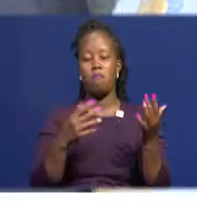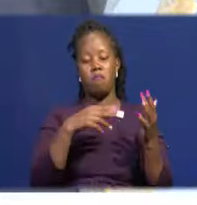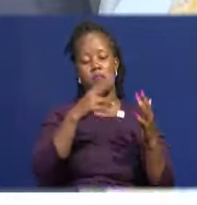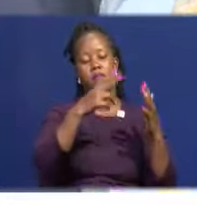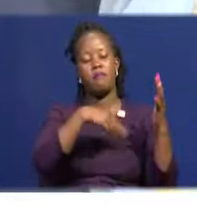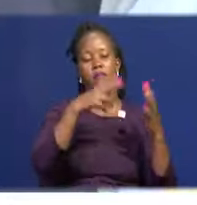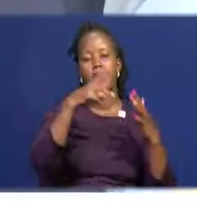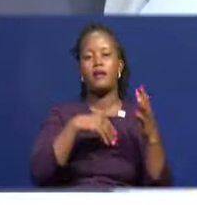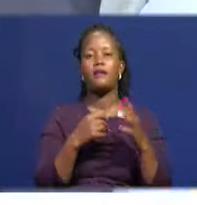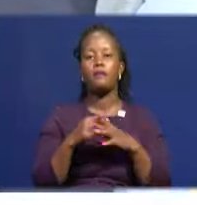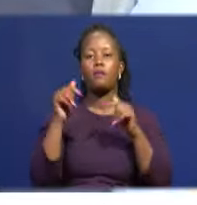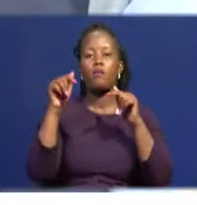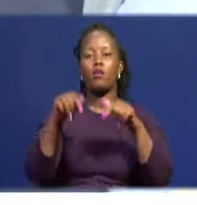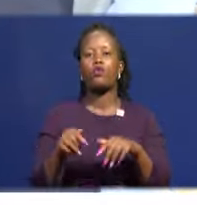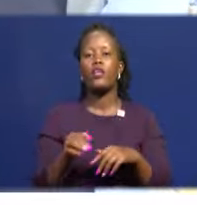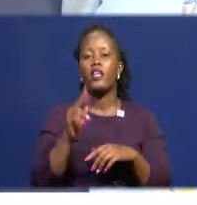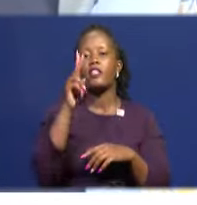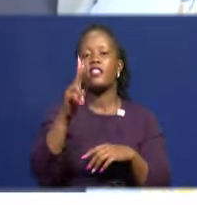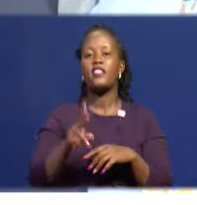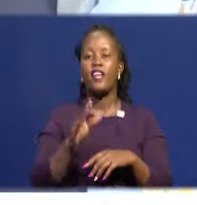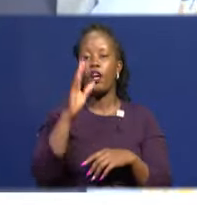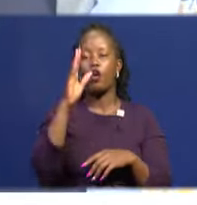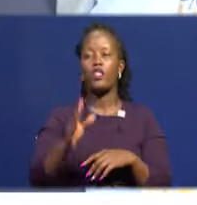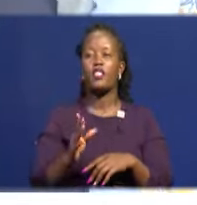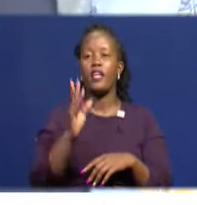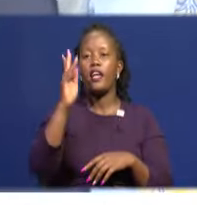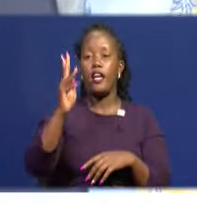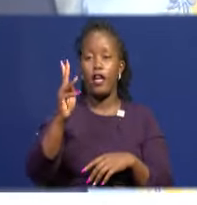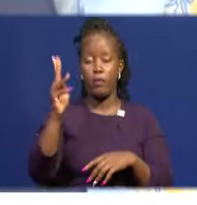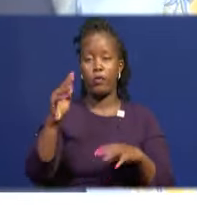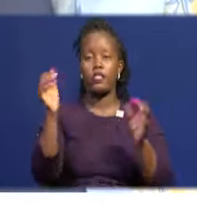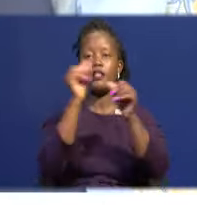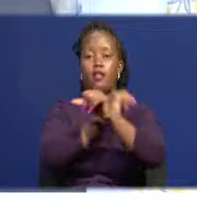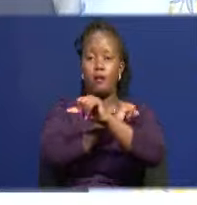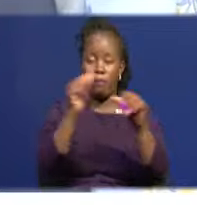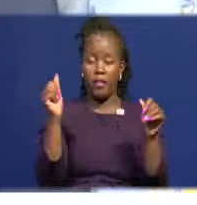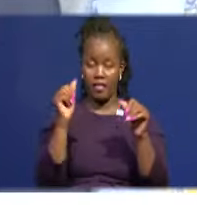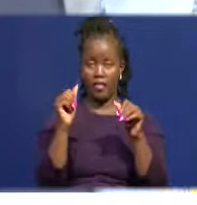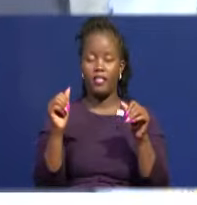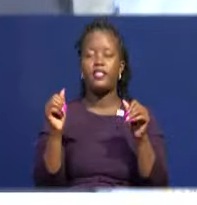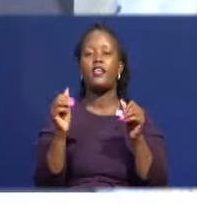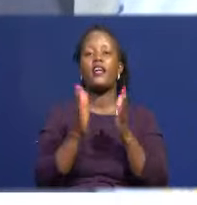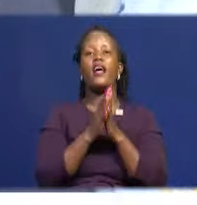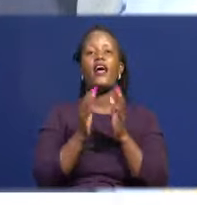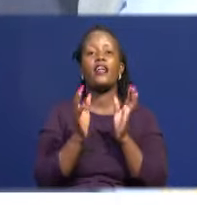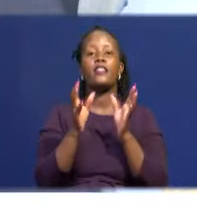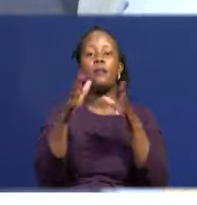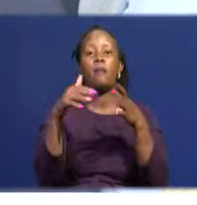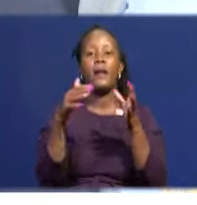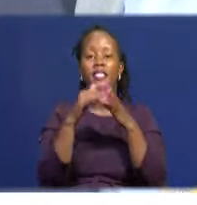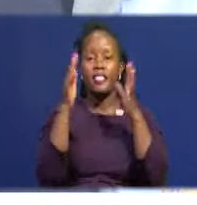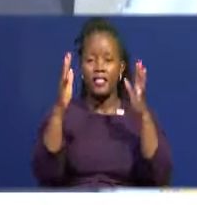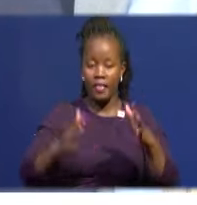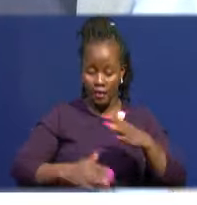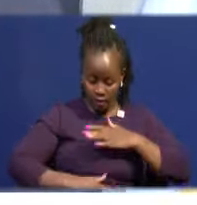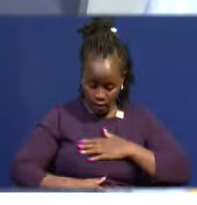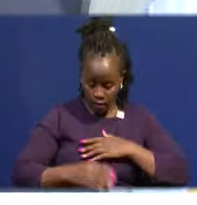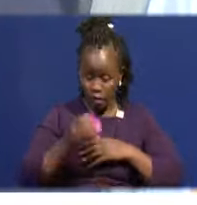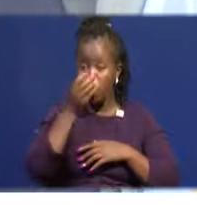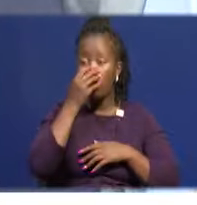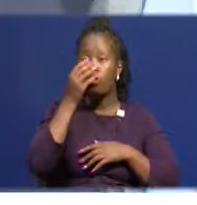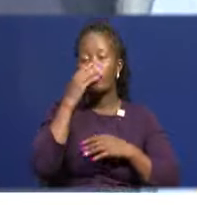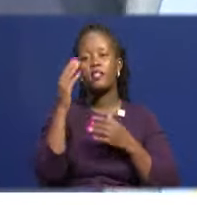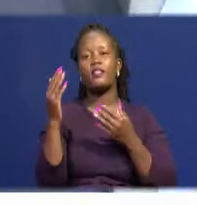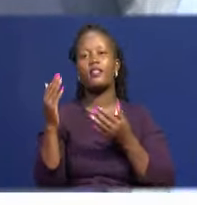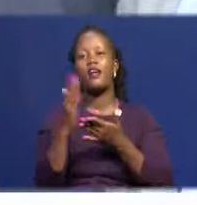Today, the 2nd of April 2024, the President and the party leader, His Excellency William Ruto, chaired a meeting of